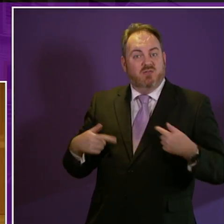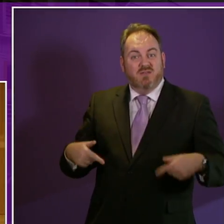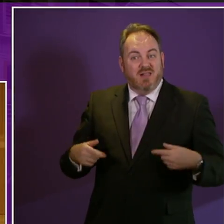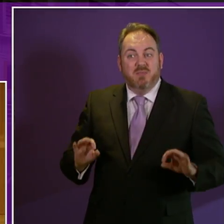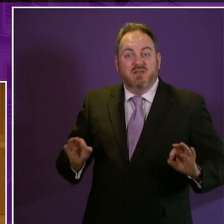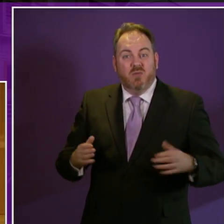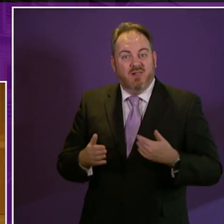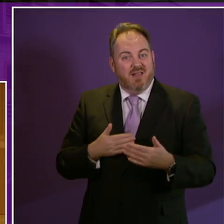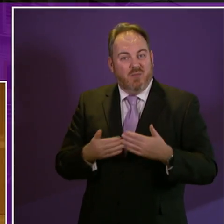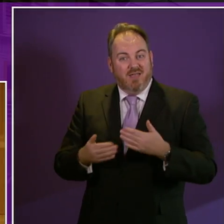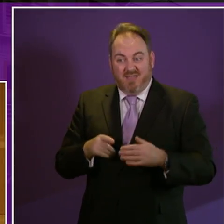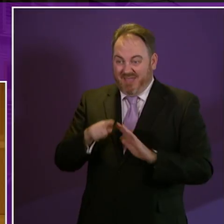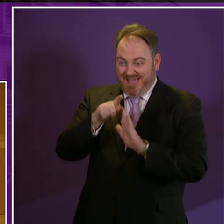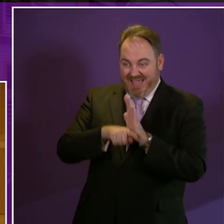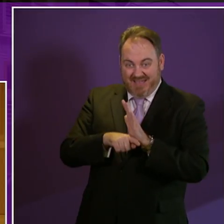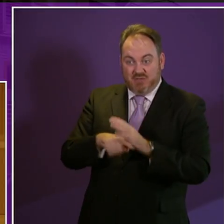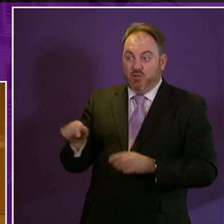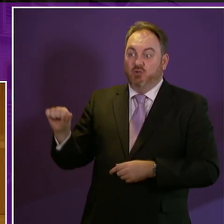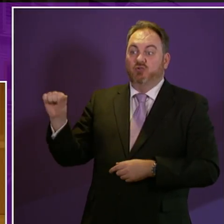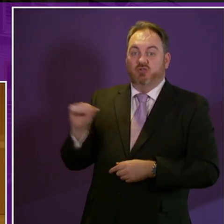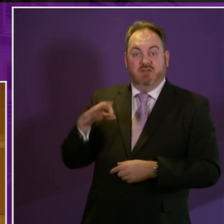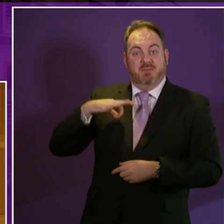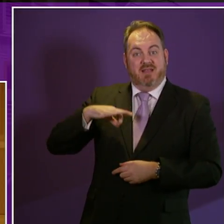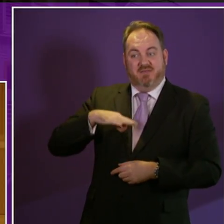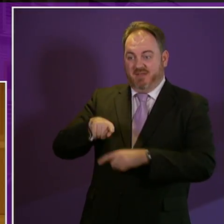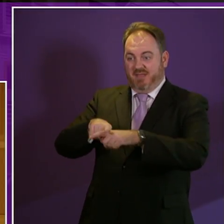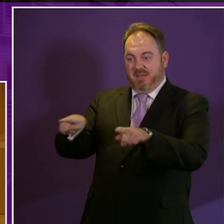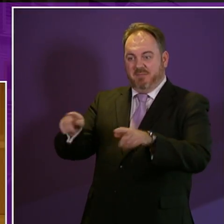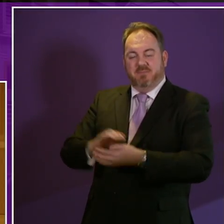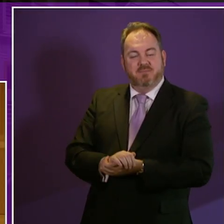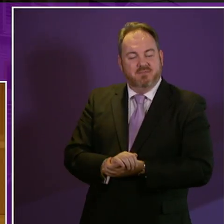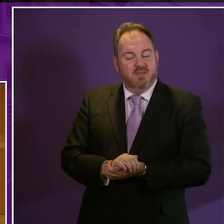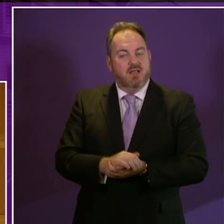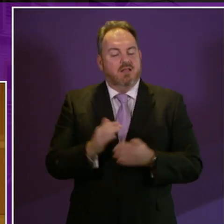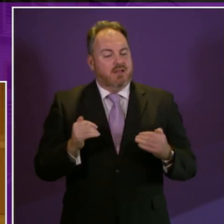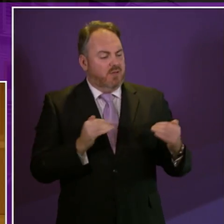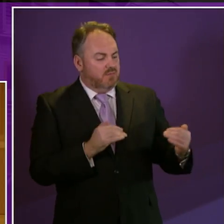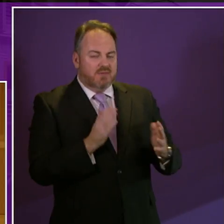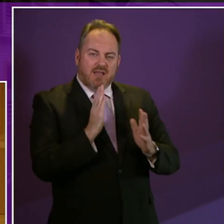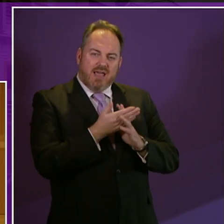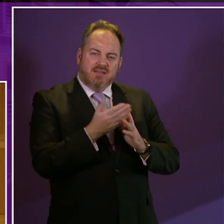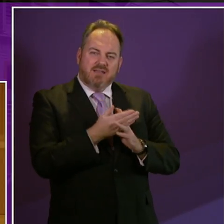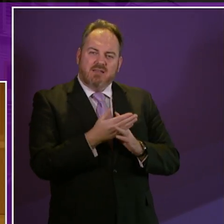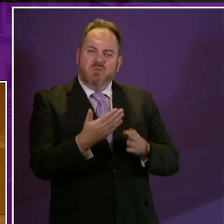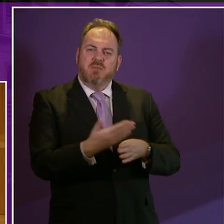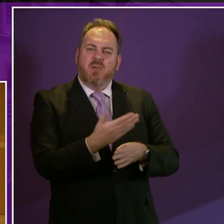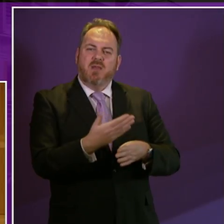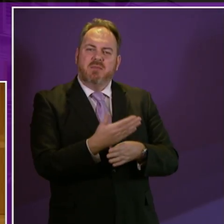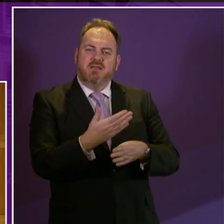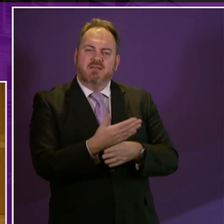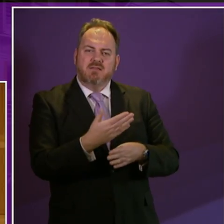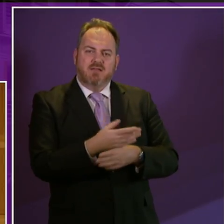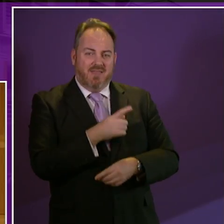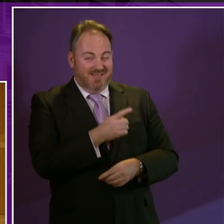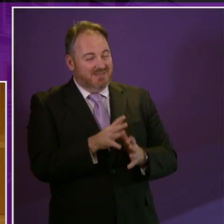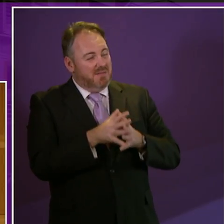to whom that act was extended access to employment we've heard a lot about in this debate and I think it still remains one of the abiding